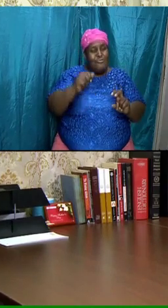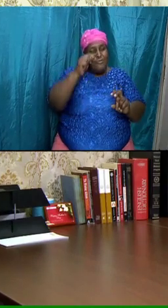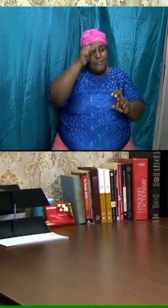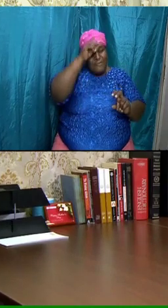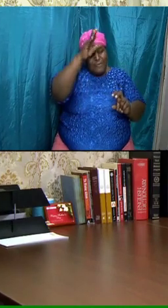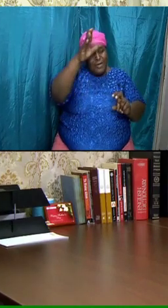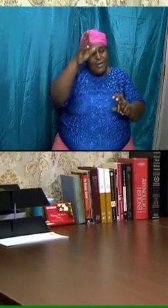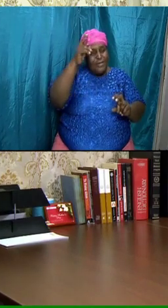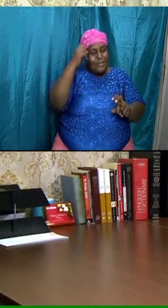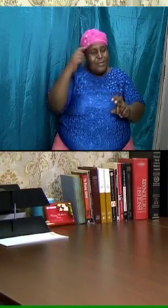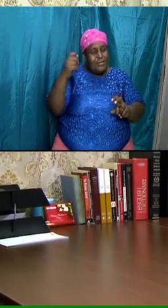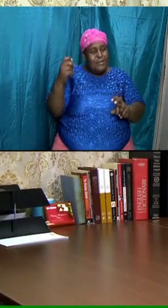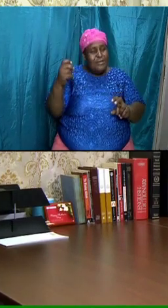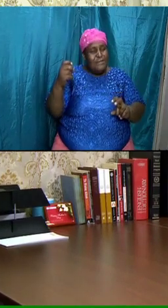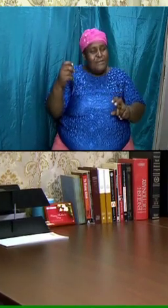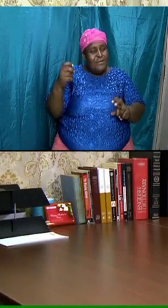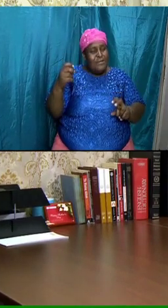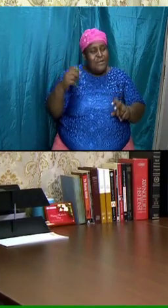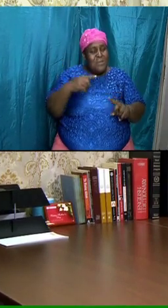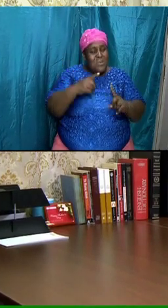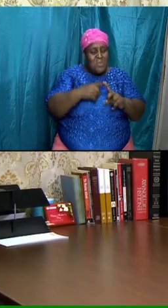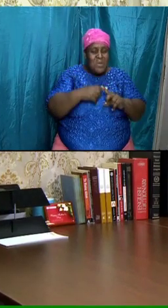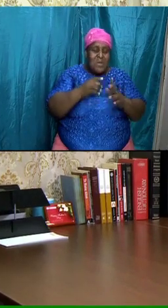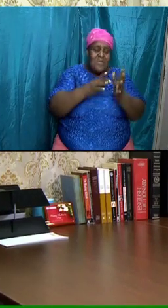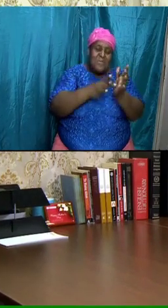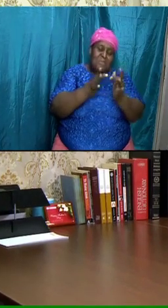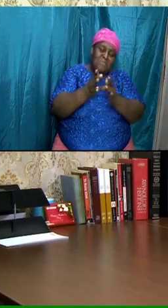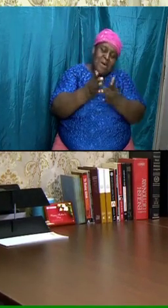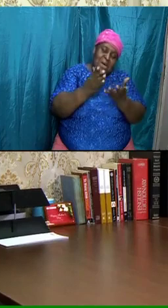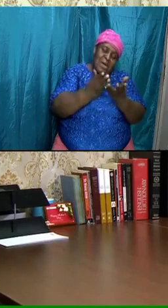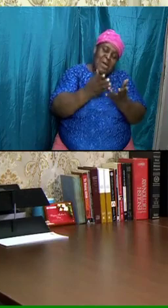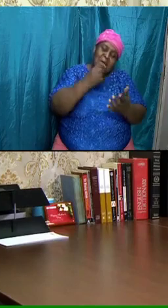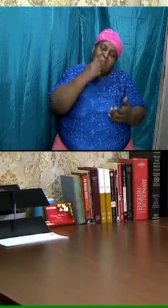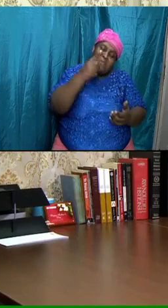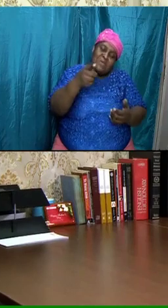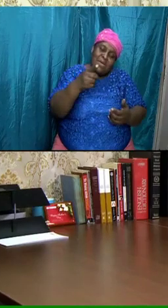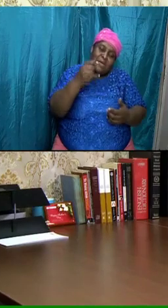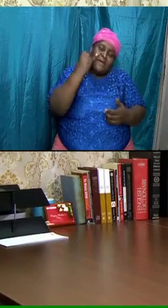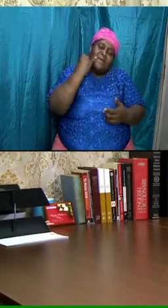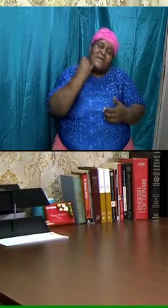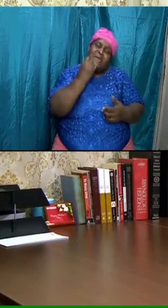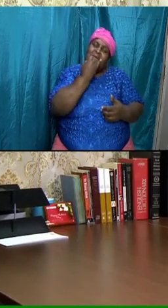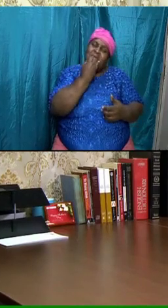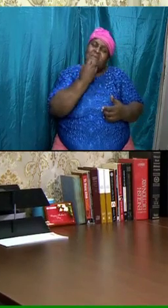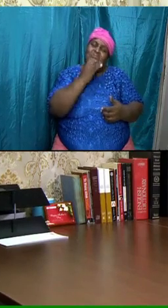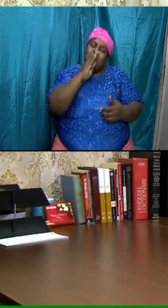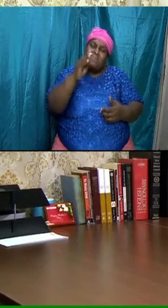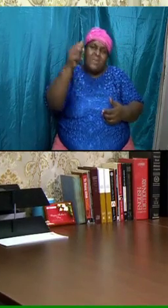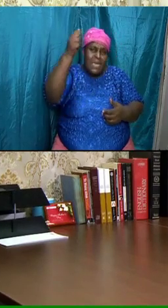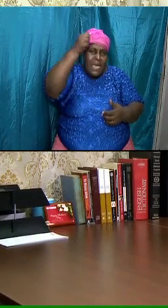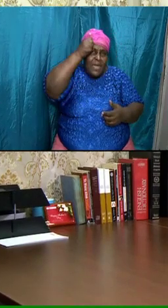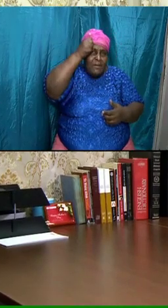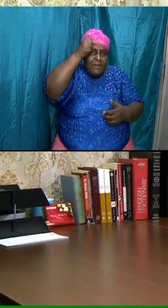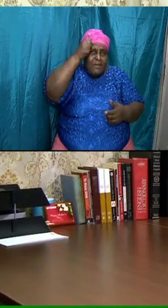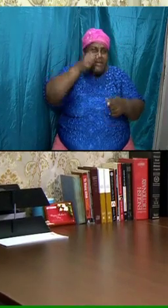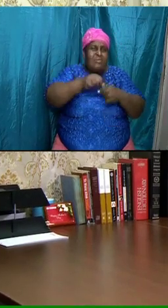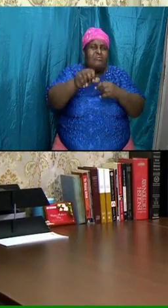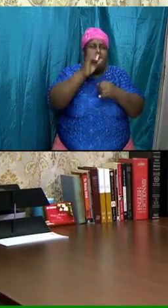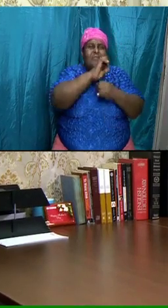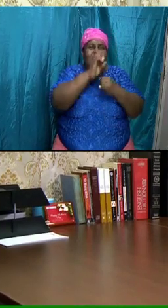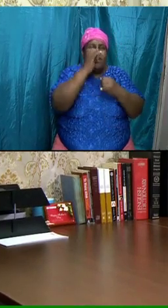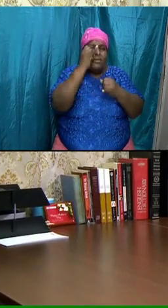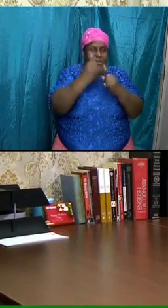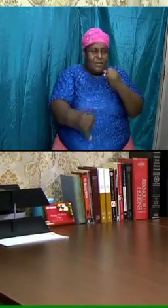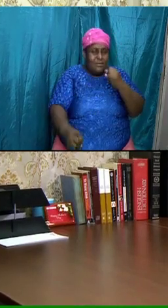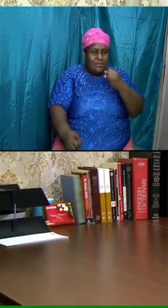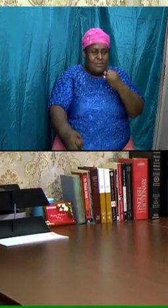and when the Bible says that Israel will be the head and not the tail it is going to be at that